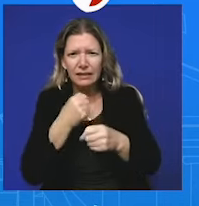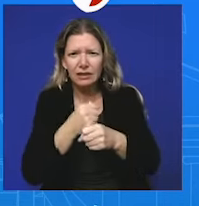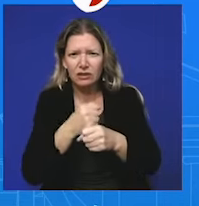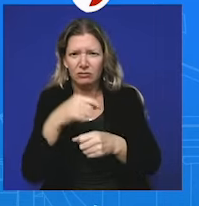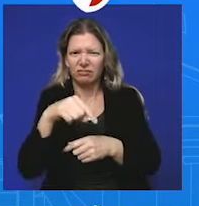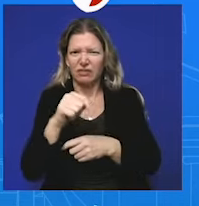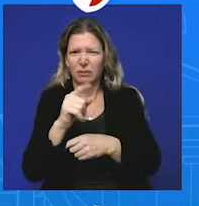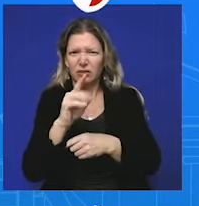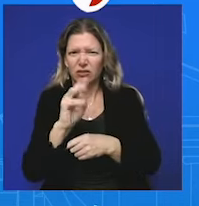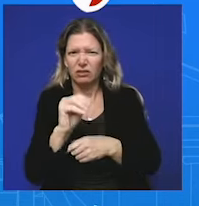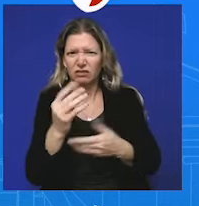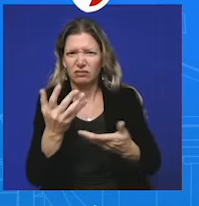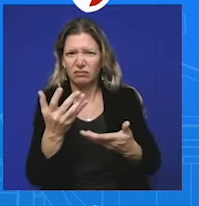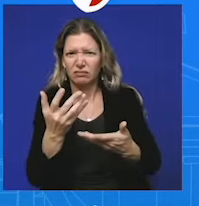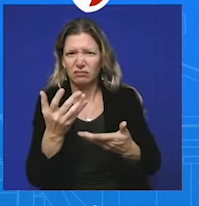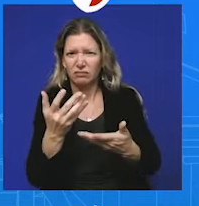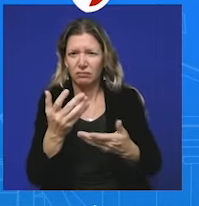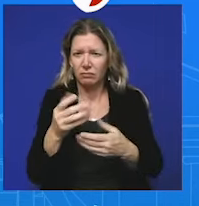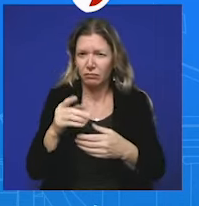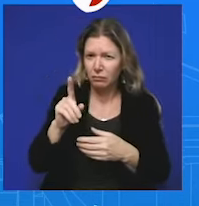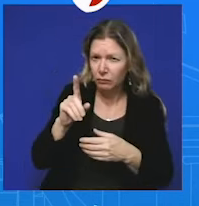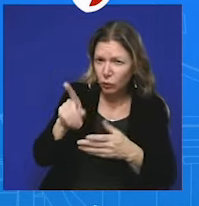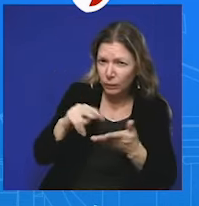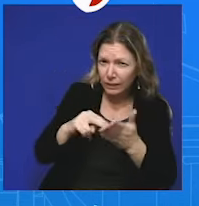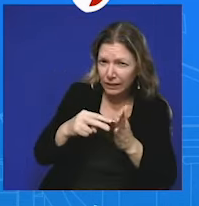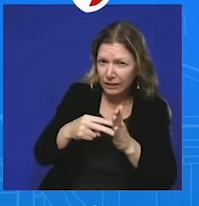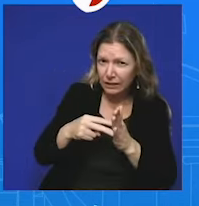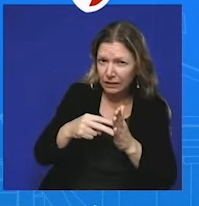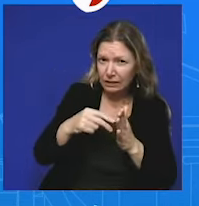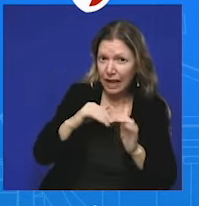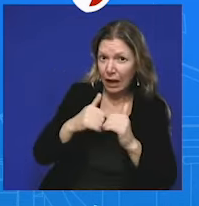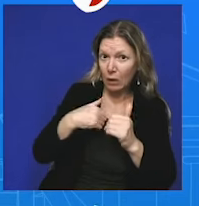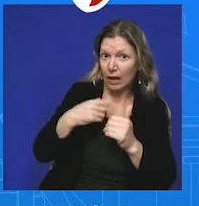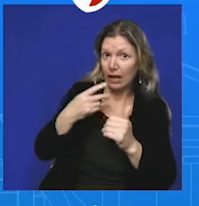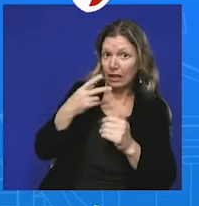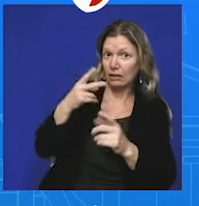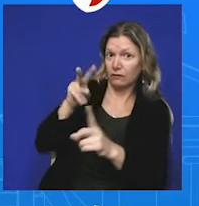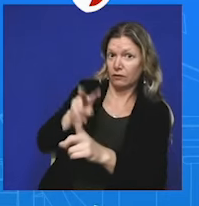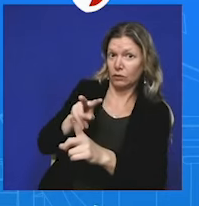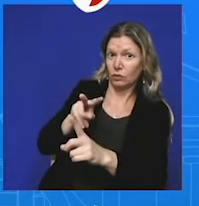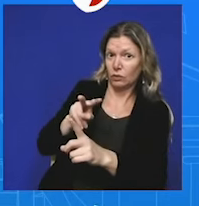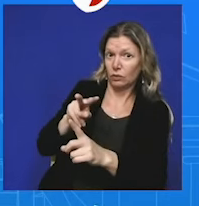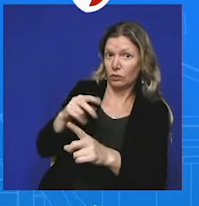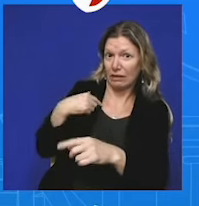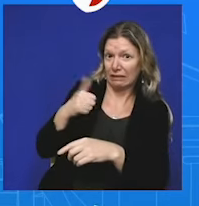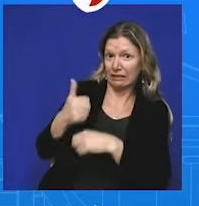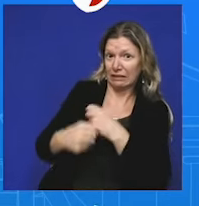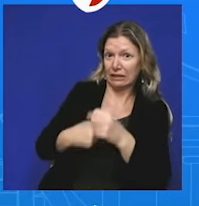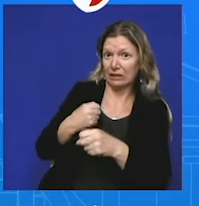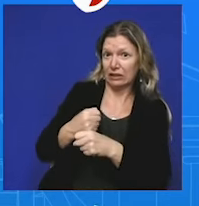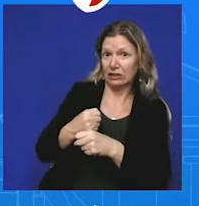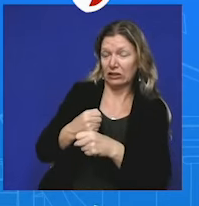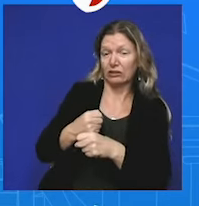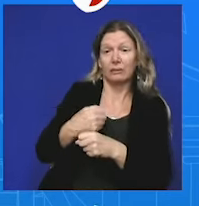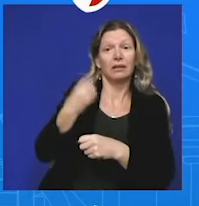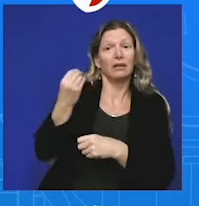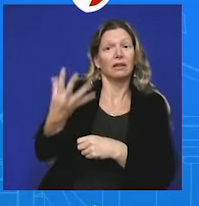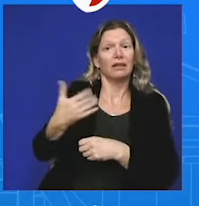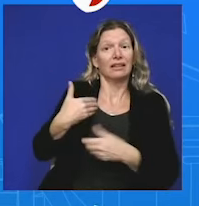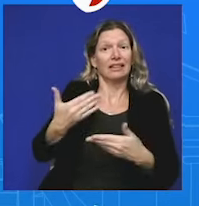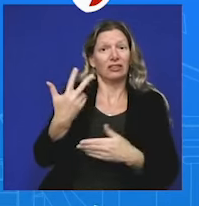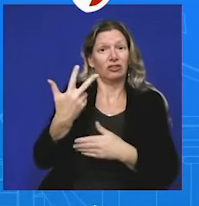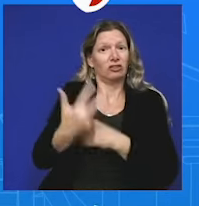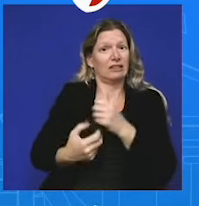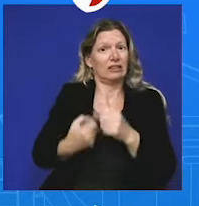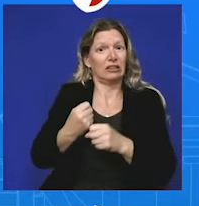three if that's okay, because that's kind of where I'm allowed to go. But you've… last three years are also vice president.